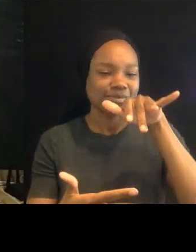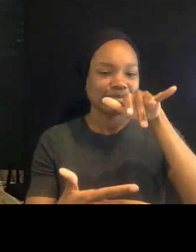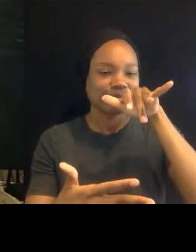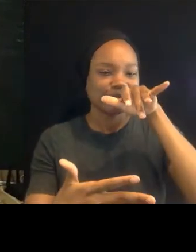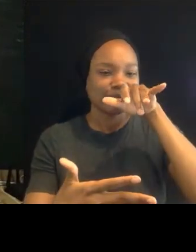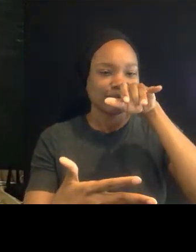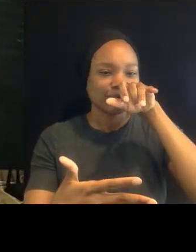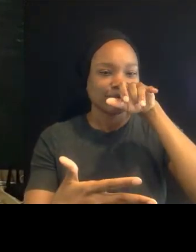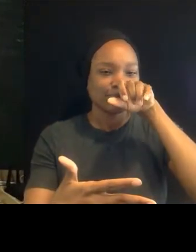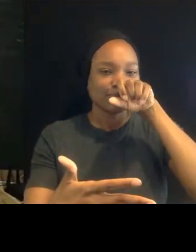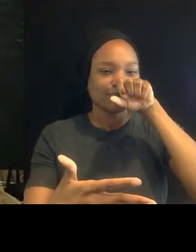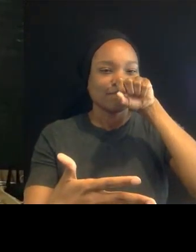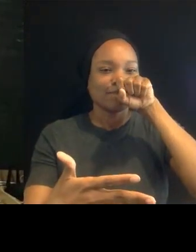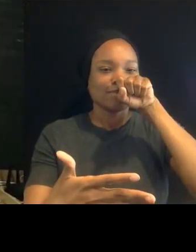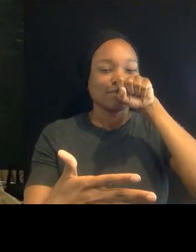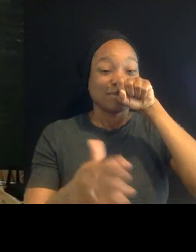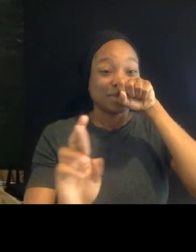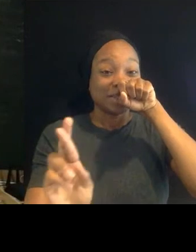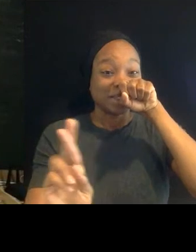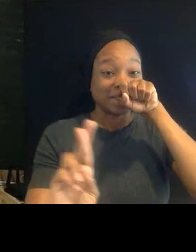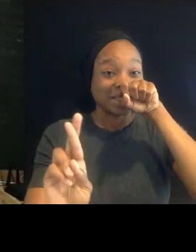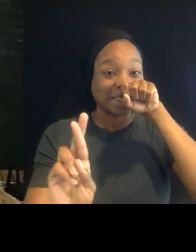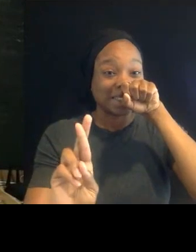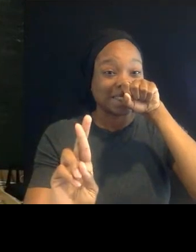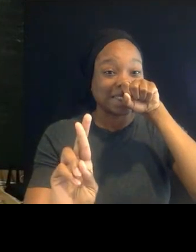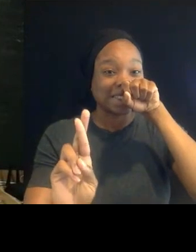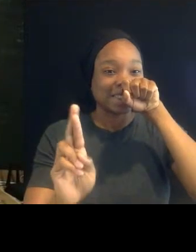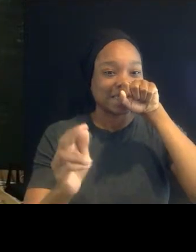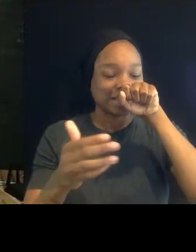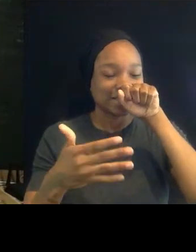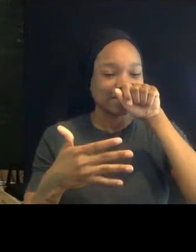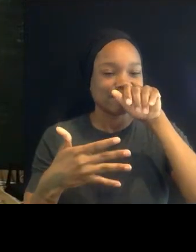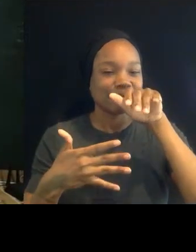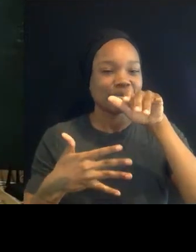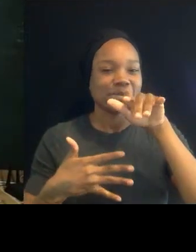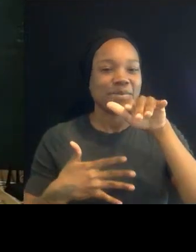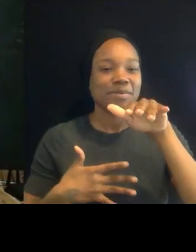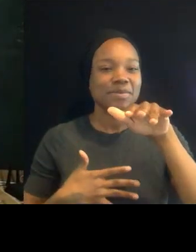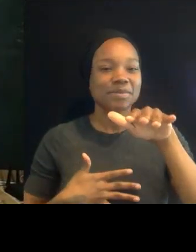ready, open your eyes.